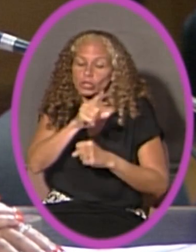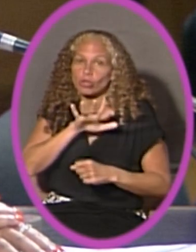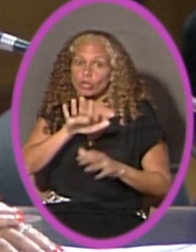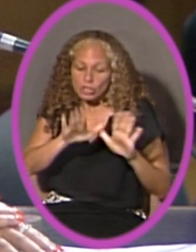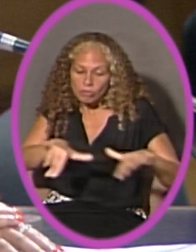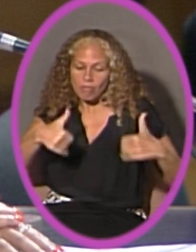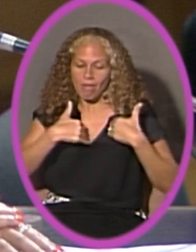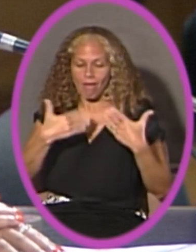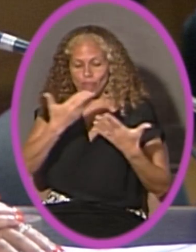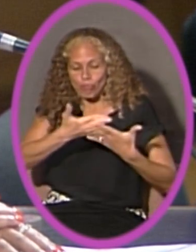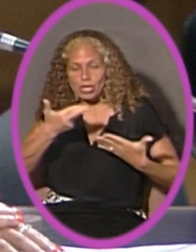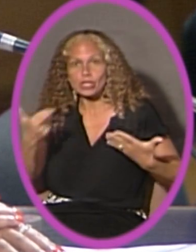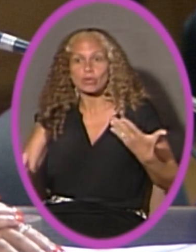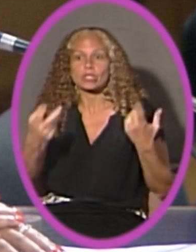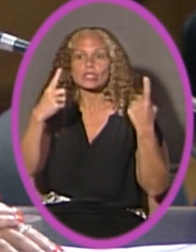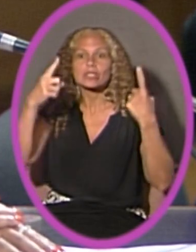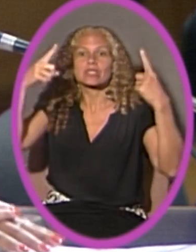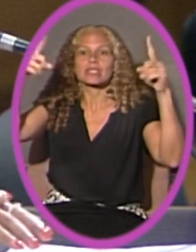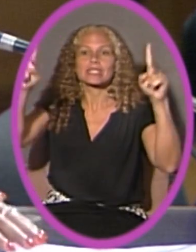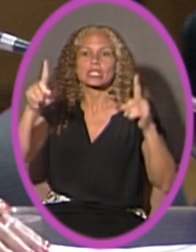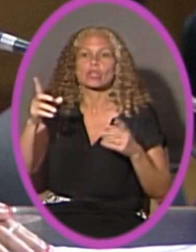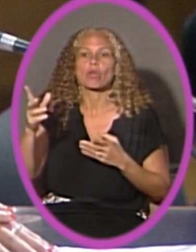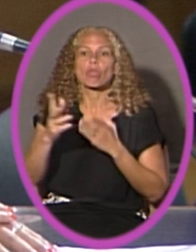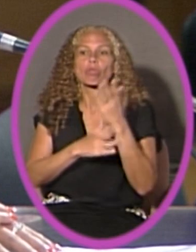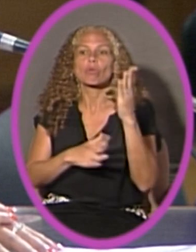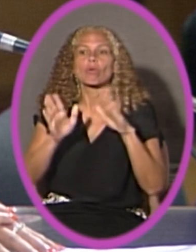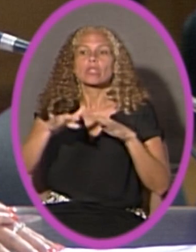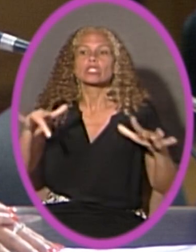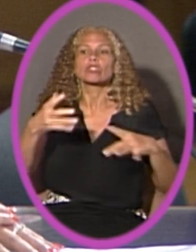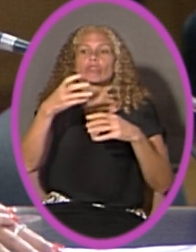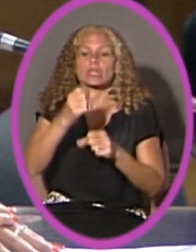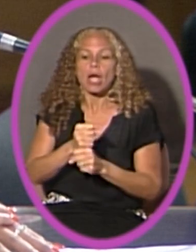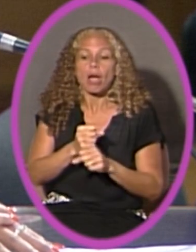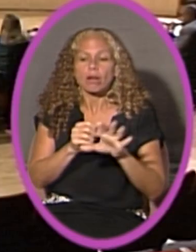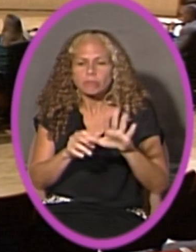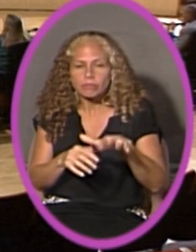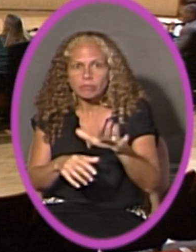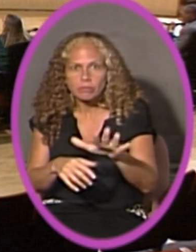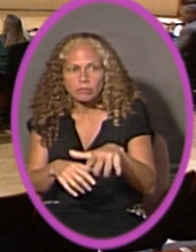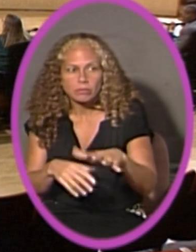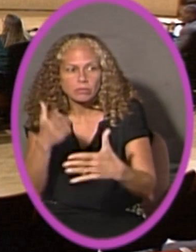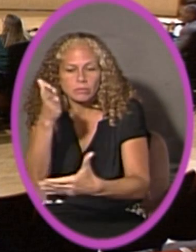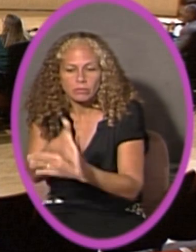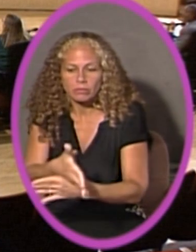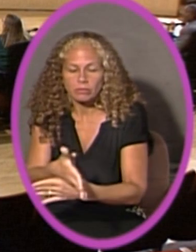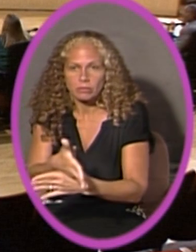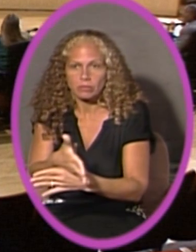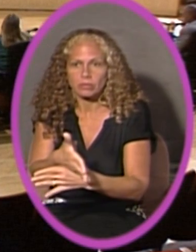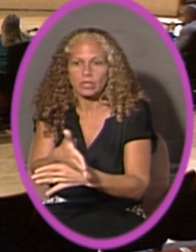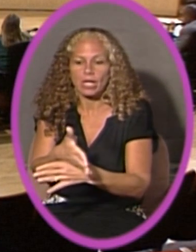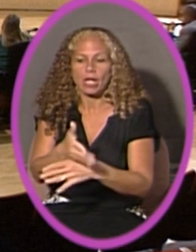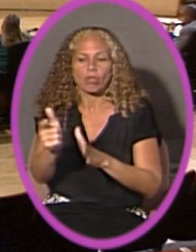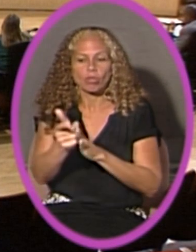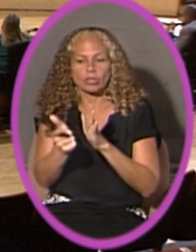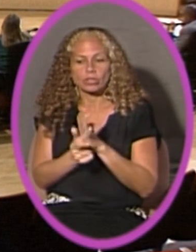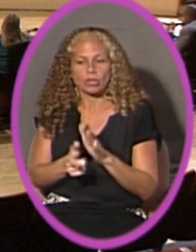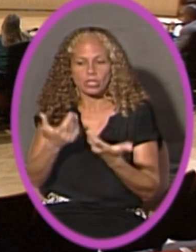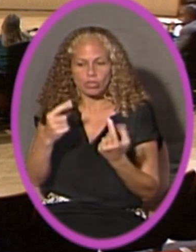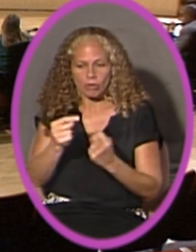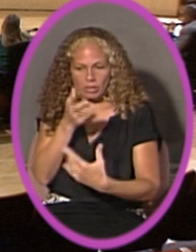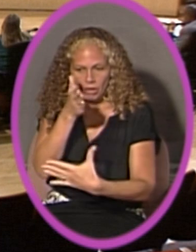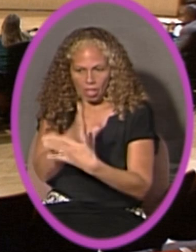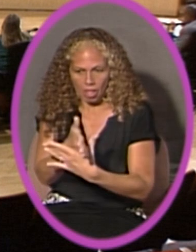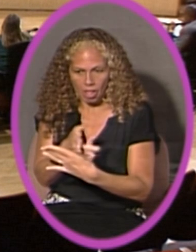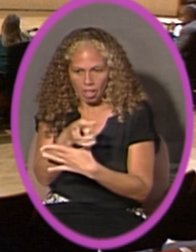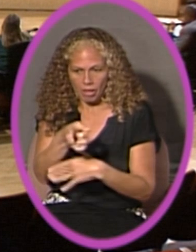through his work with the Children's Trust. He has earned the trust of parents. Ms. Navarro, I'm sorry. I think the attorney wants to